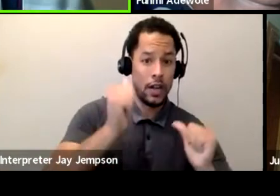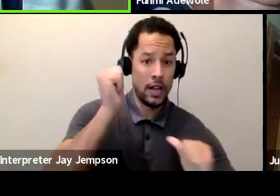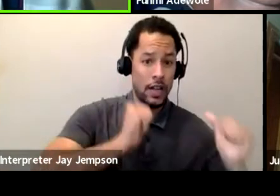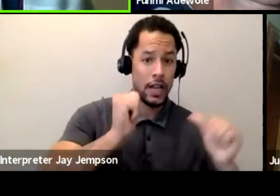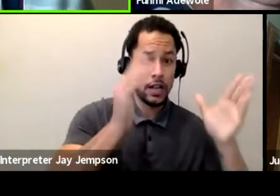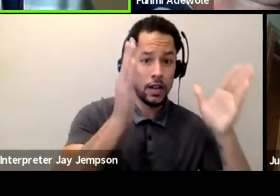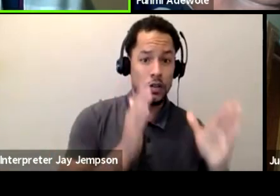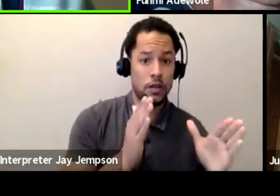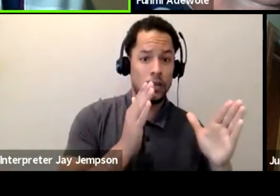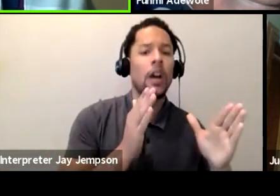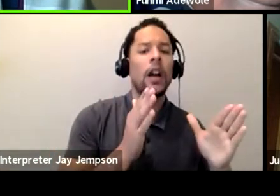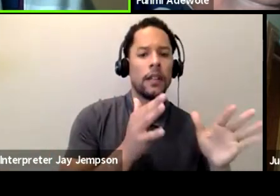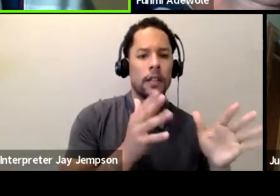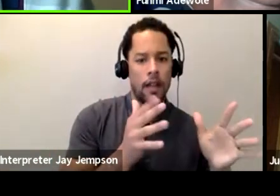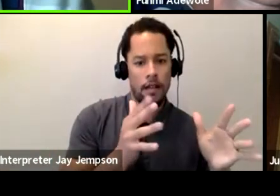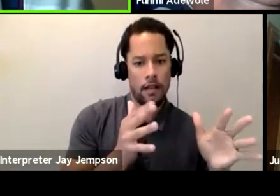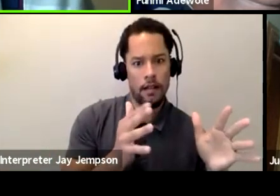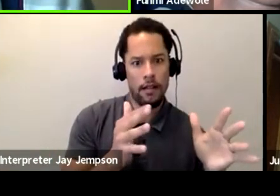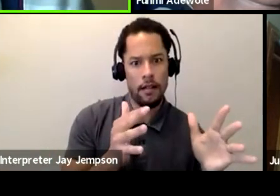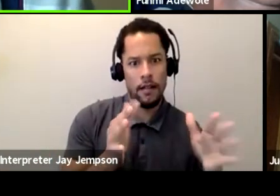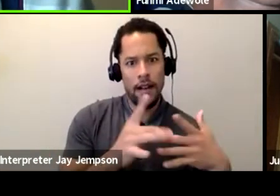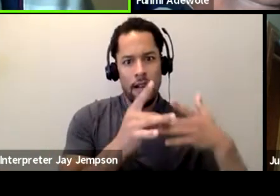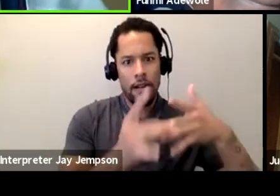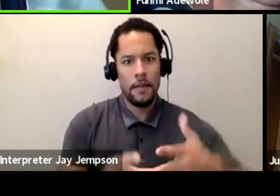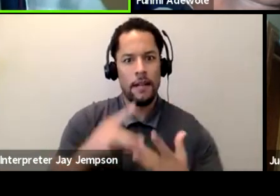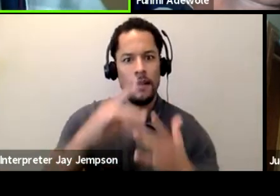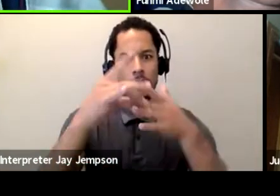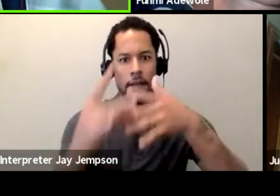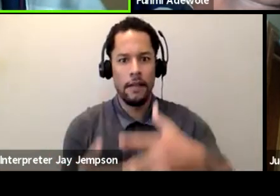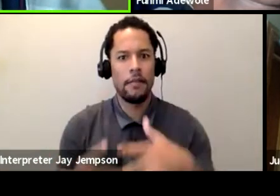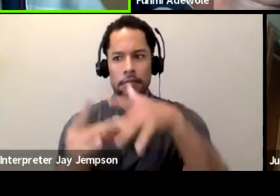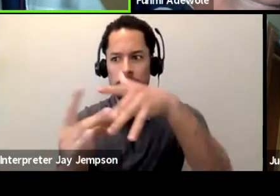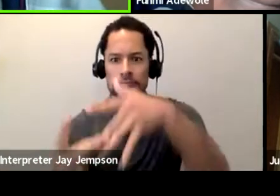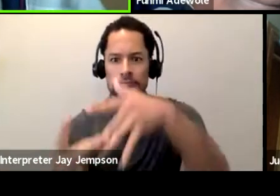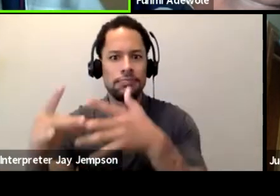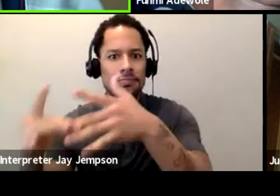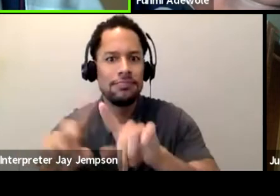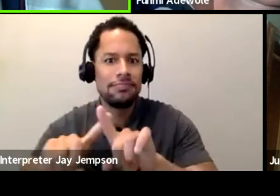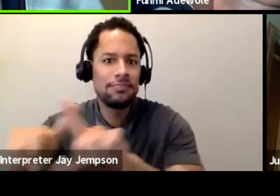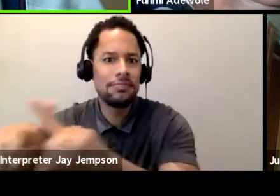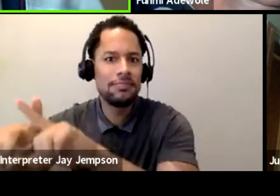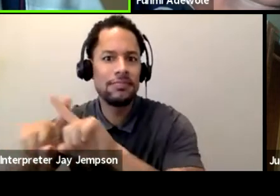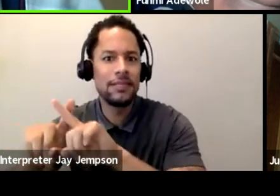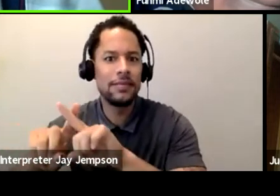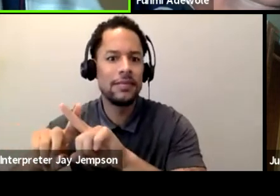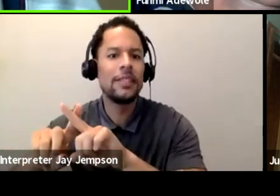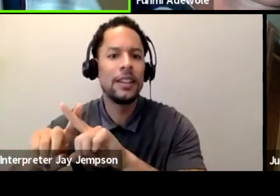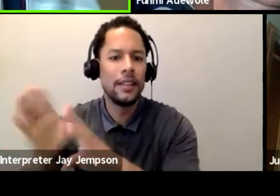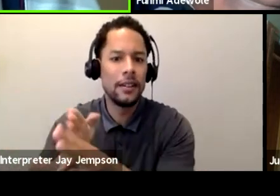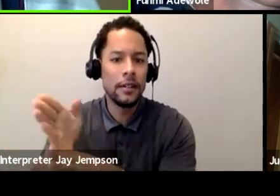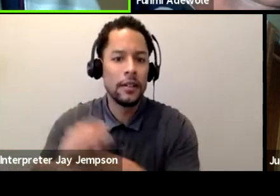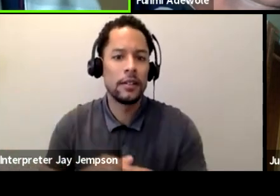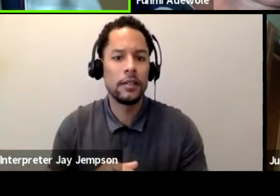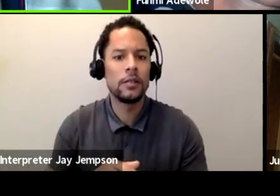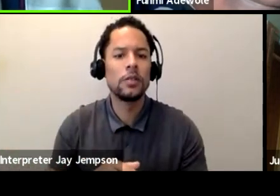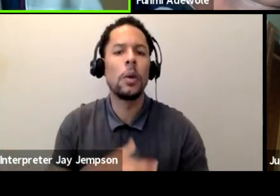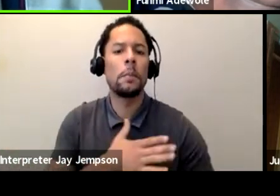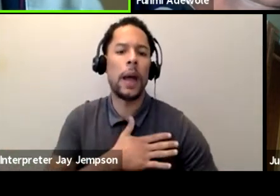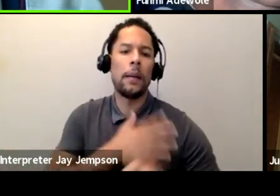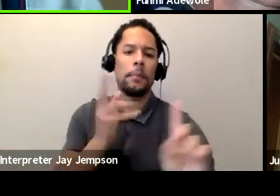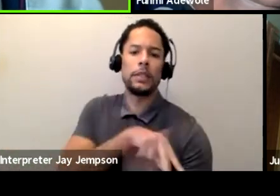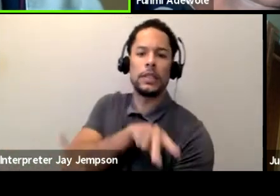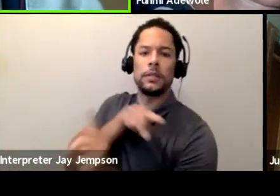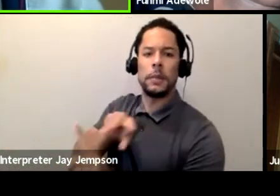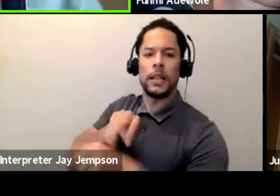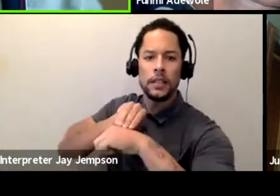led me into other areas. And so I approach most of my work from an acting perspective. I approach my directing